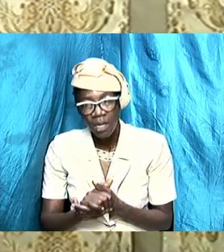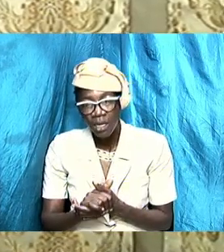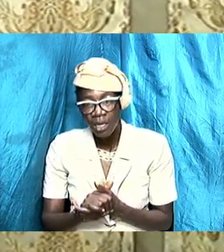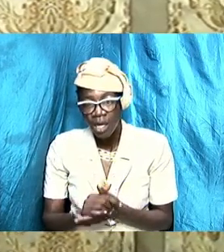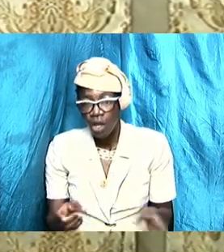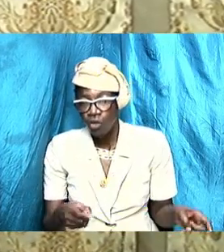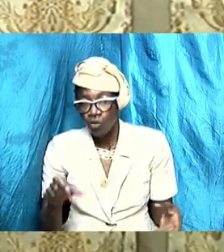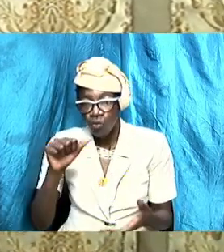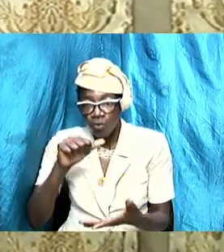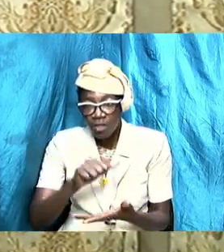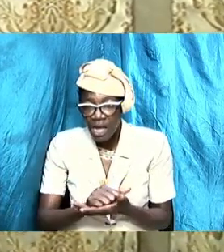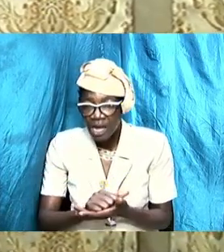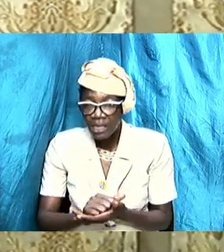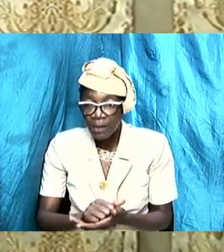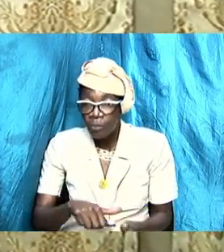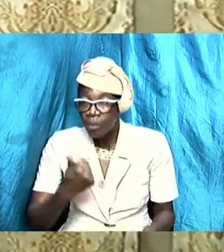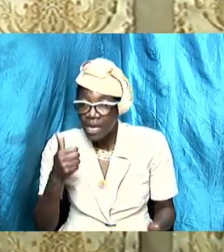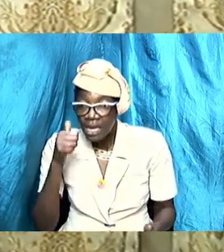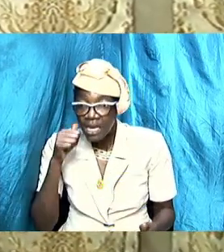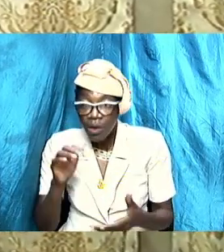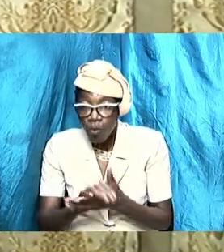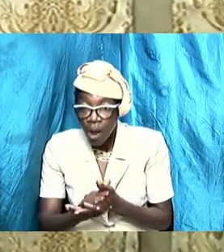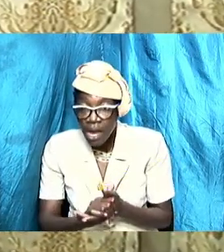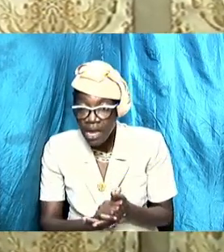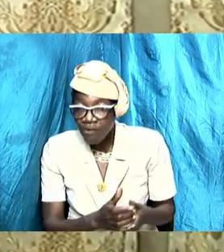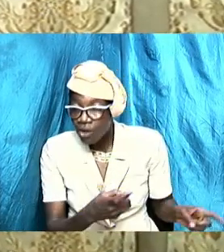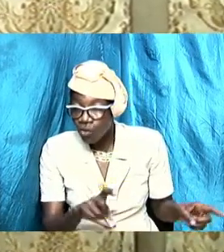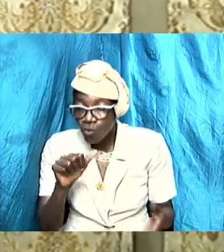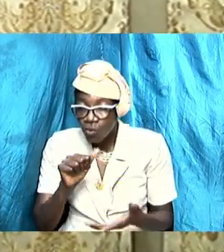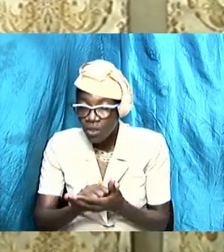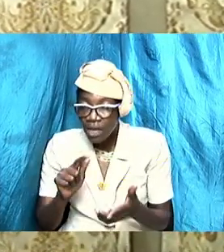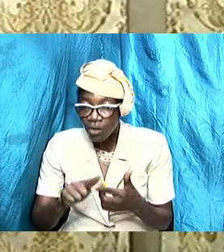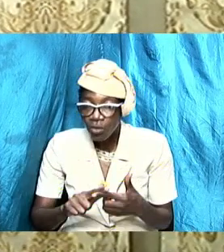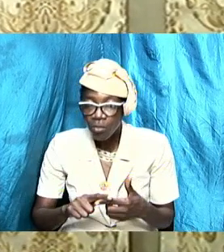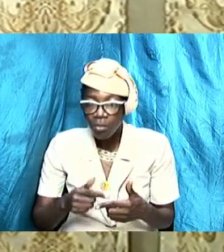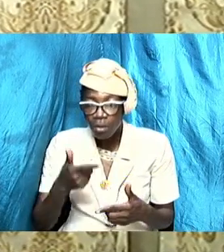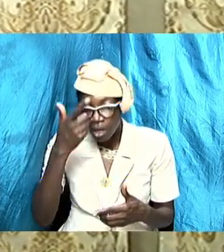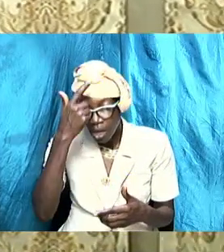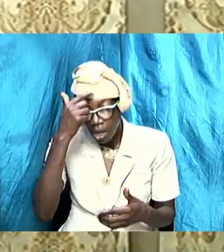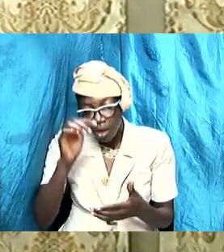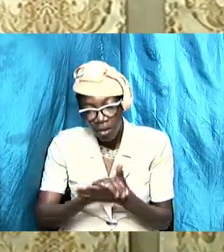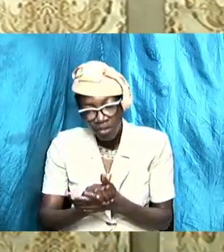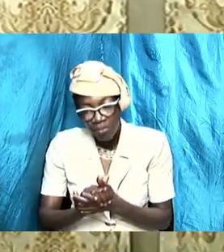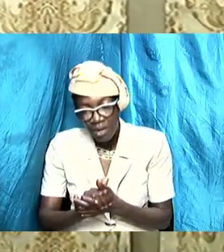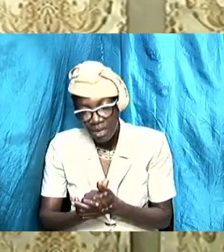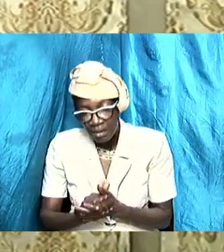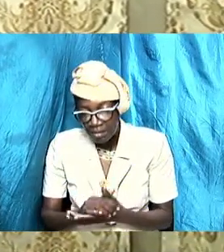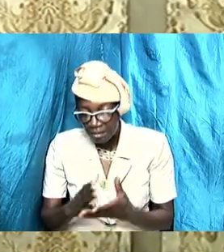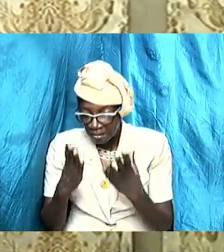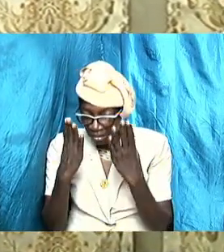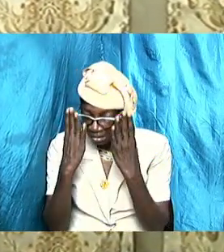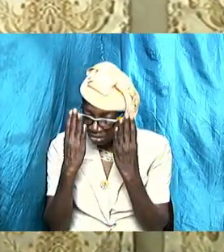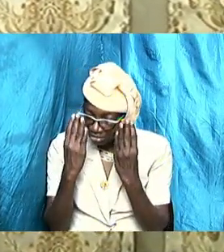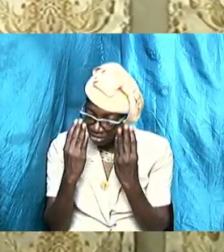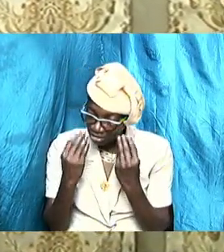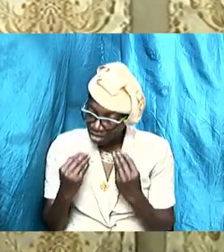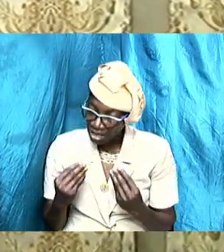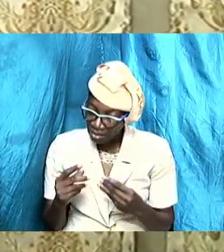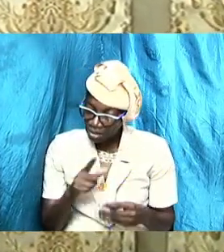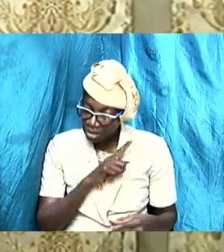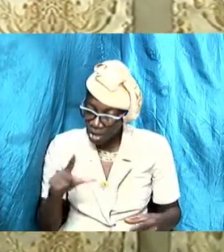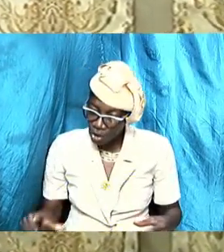wives or any wives that do that to your husbands you're embarrassing the Lord Jesus Christ